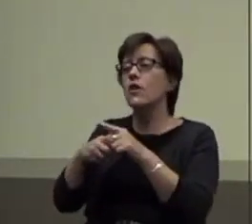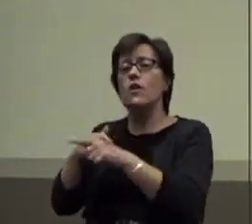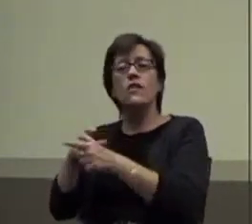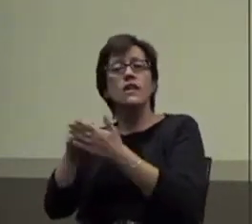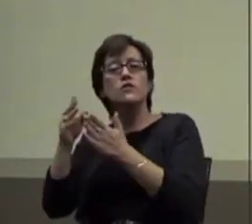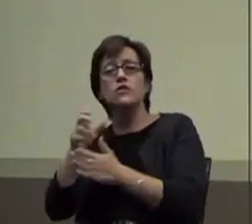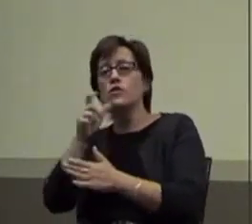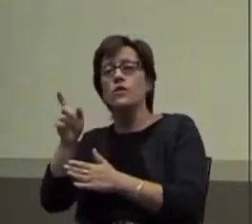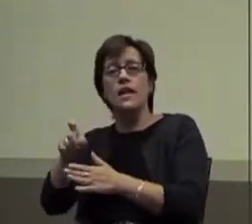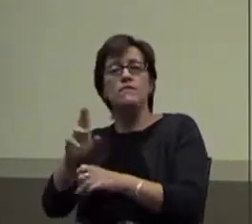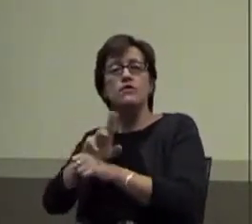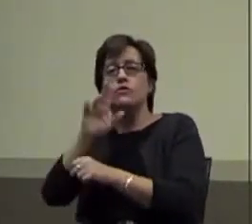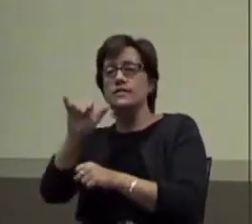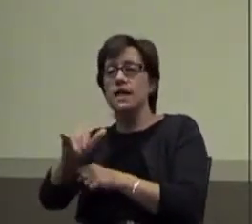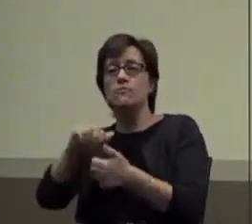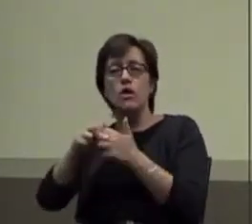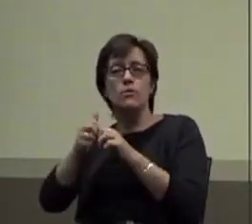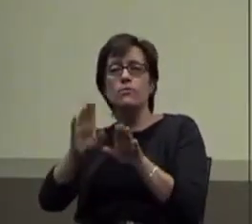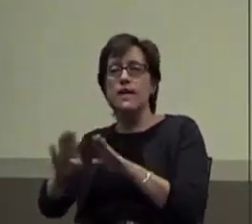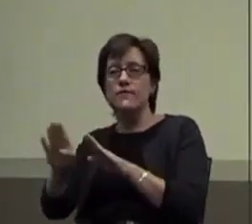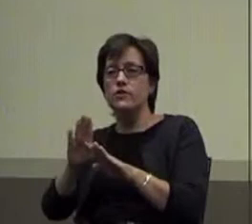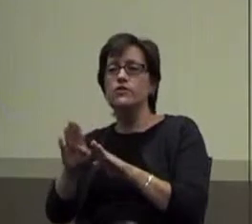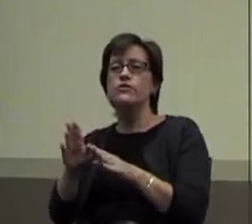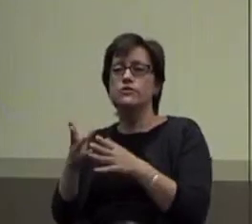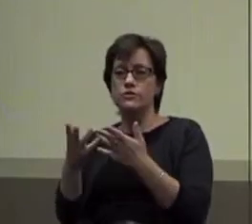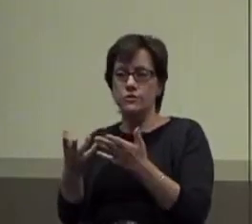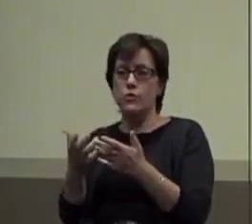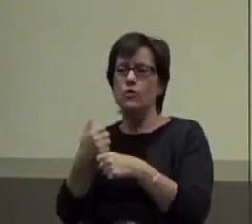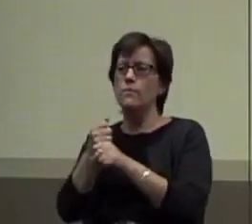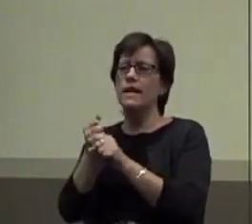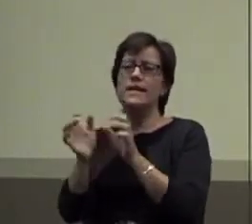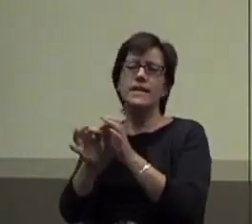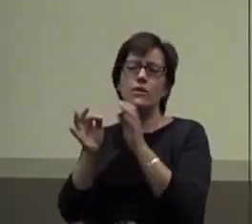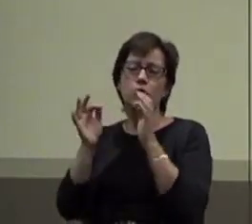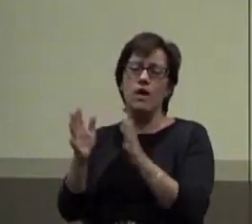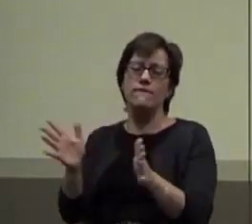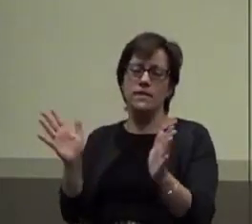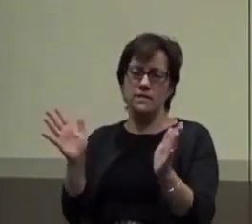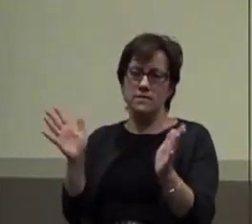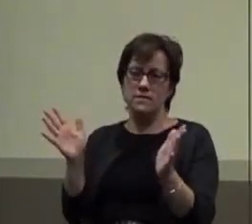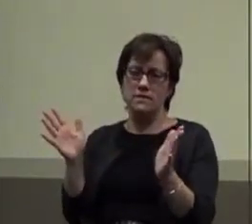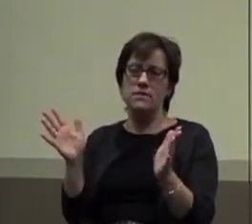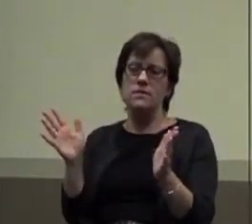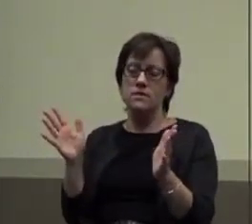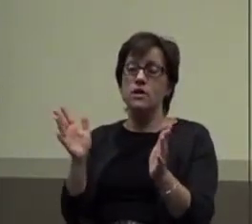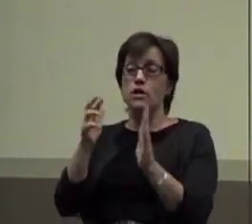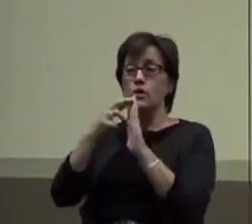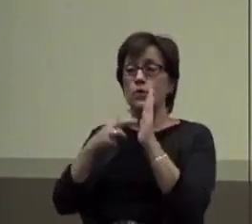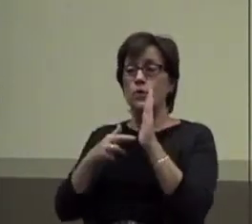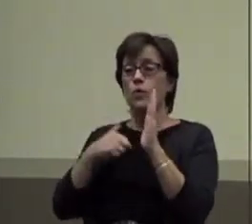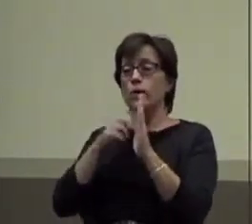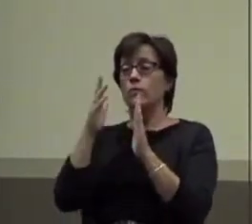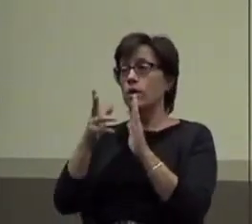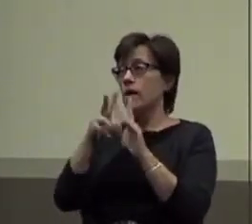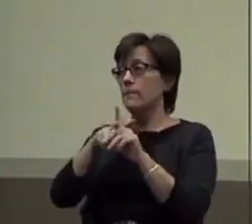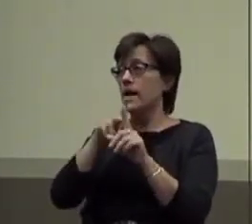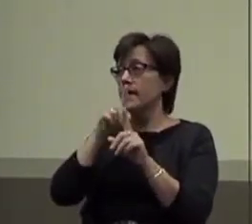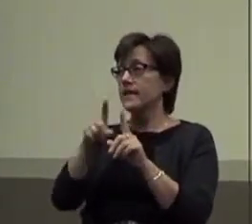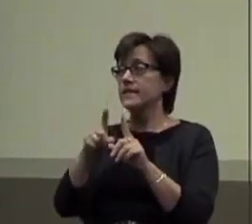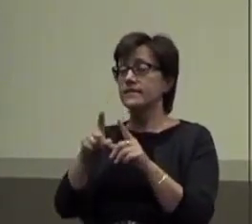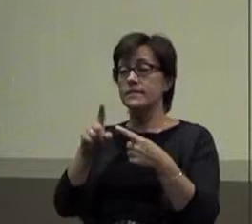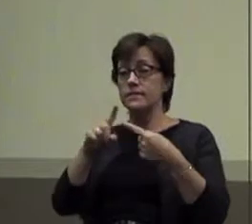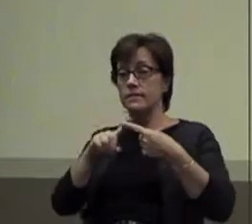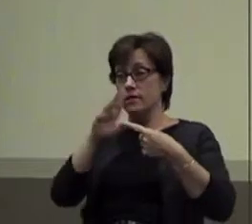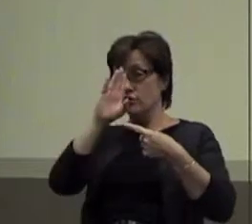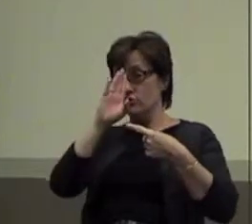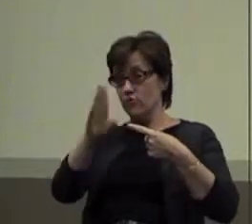to use that problem behavior. We're making it irrelevant. Okay? So the rules that we're going to apply here is one,